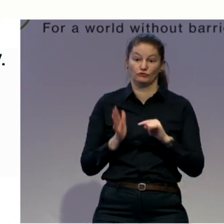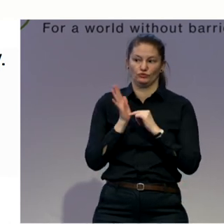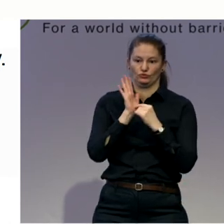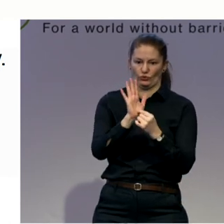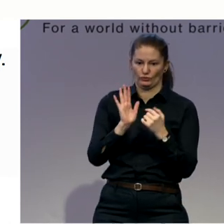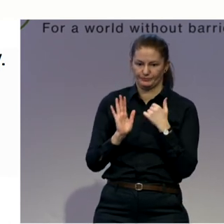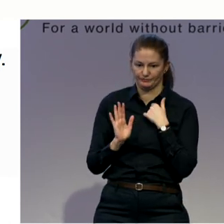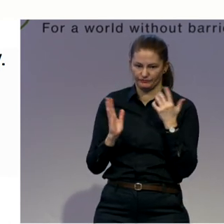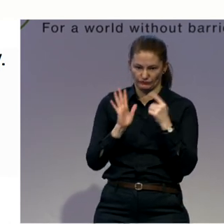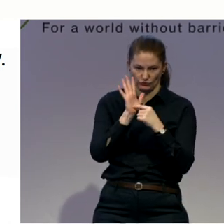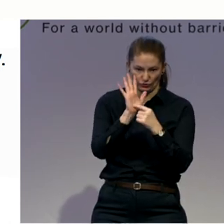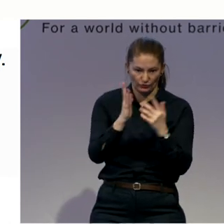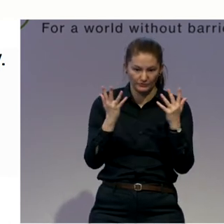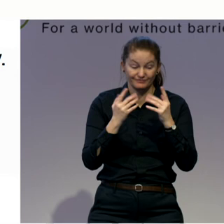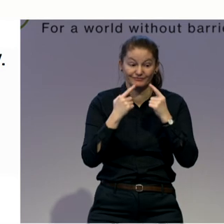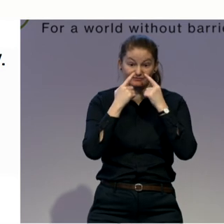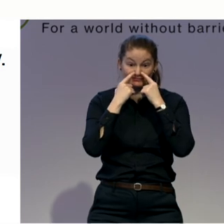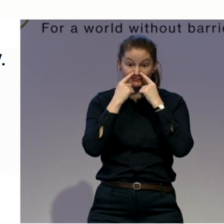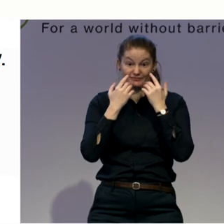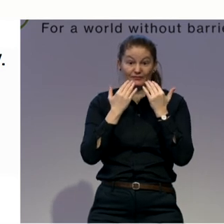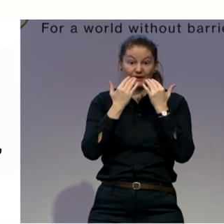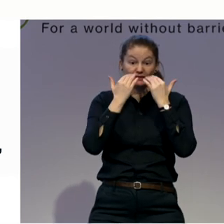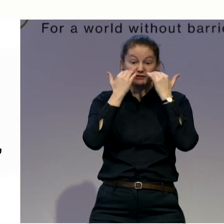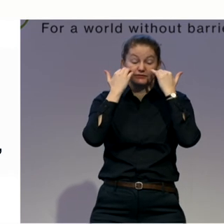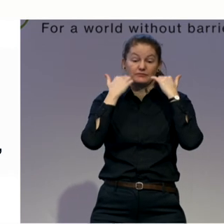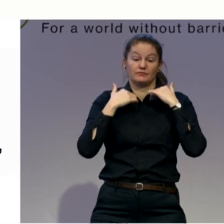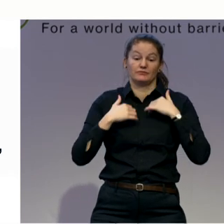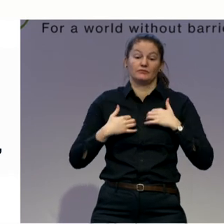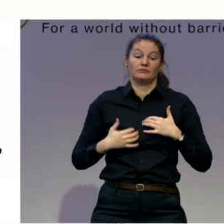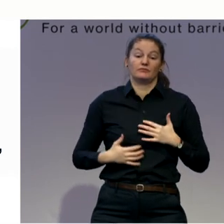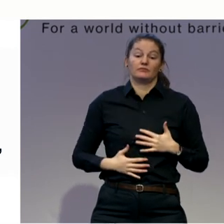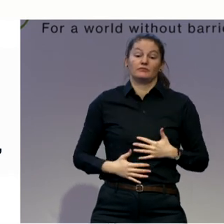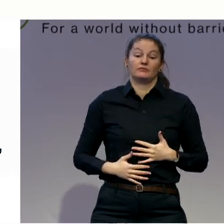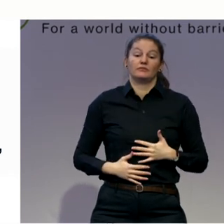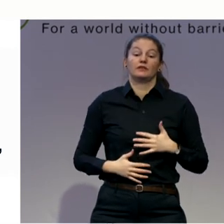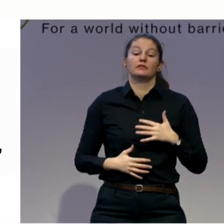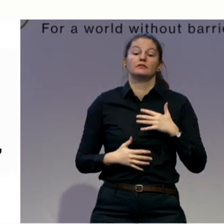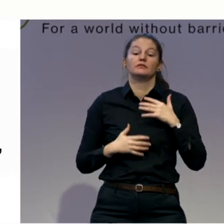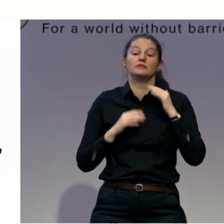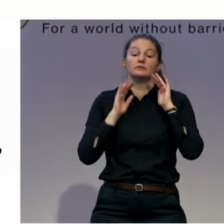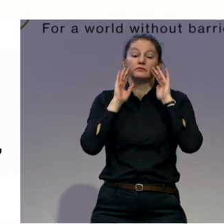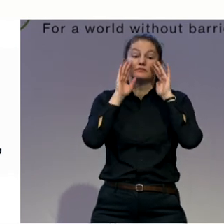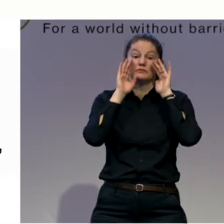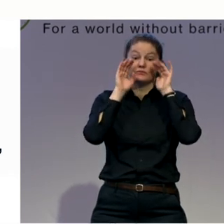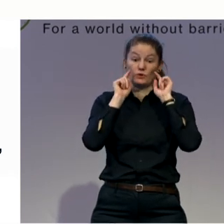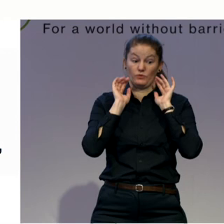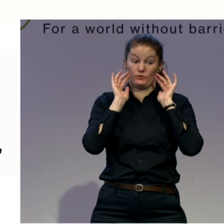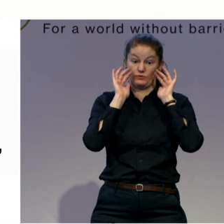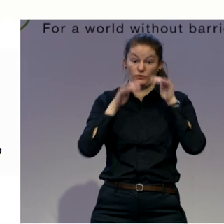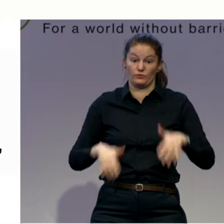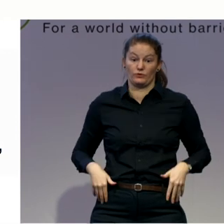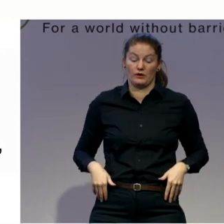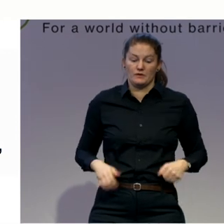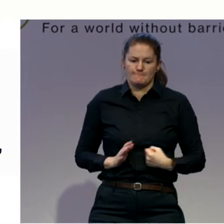to prepare. Exhale and press your lumbar spine into the chair. Press it.